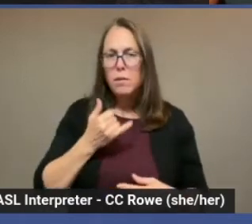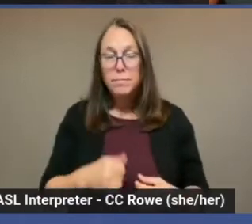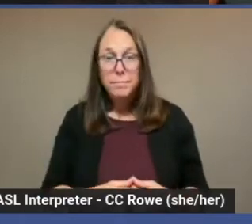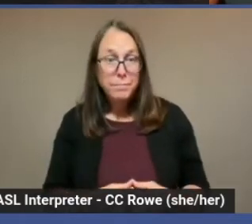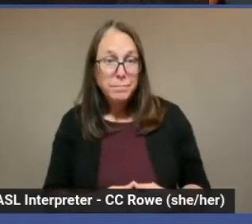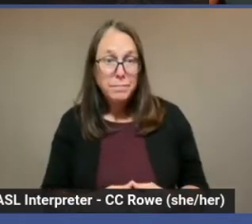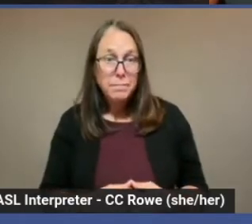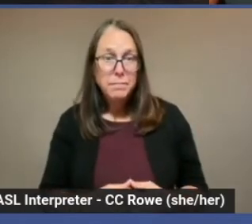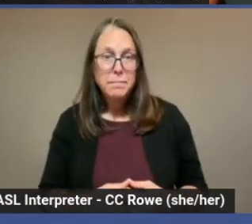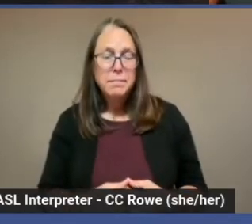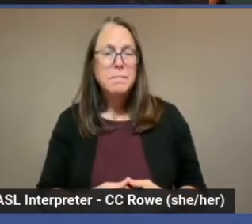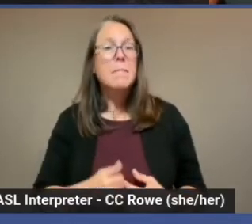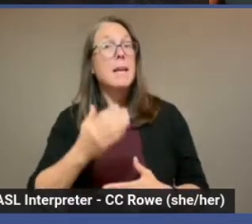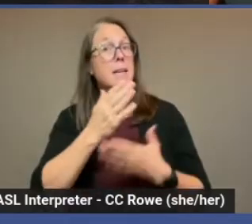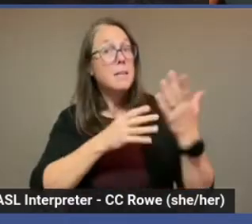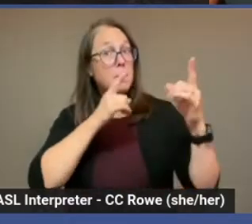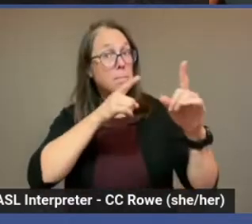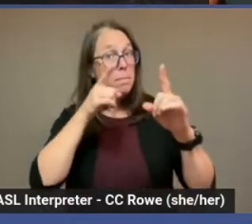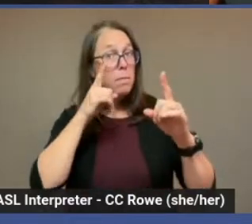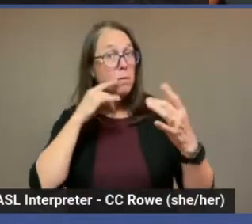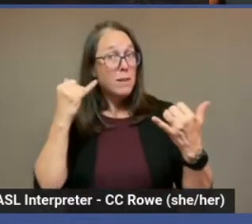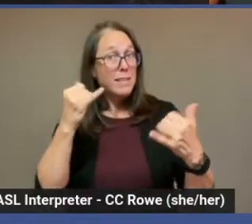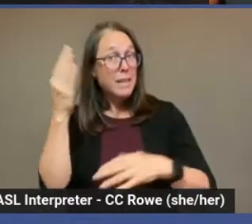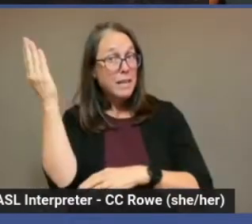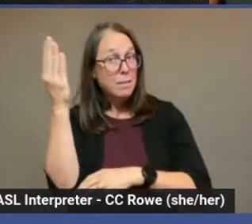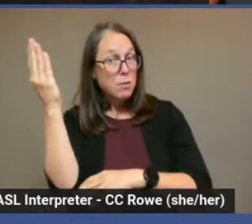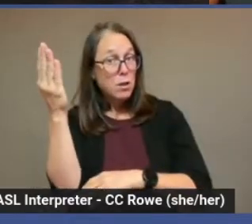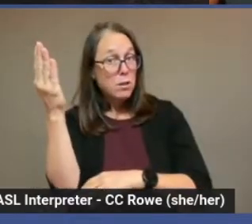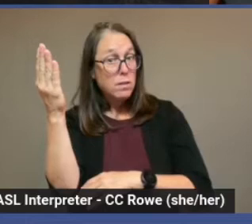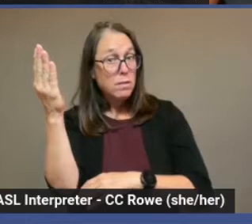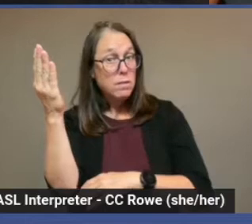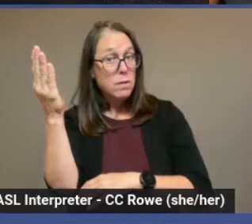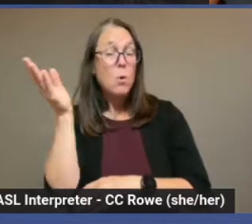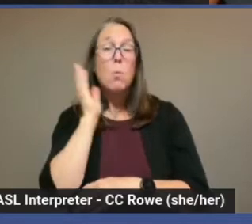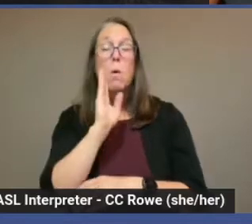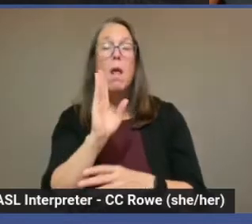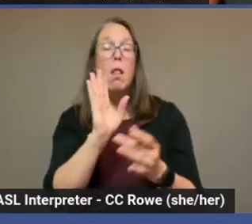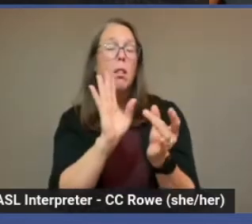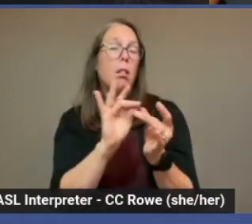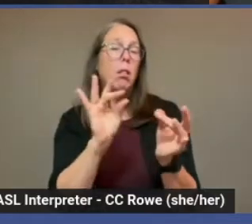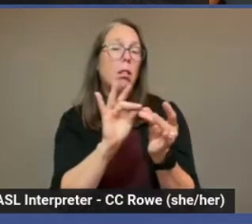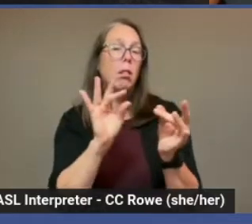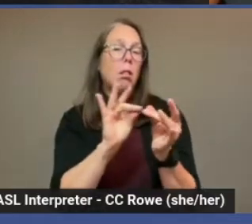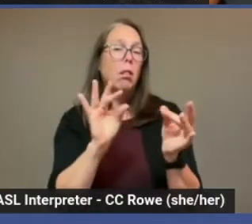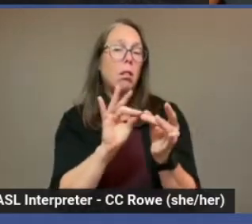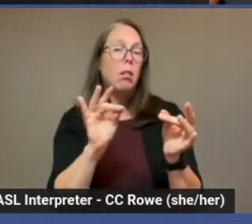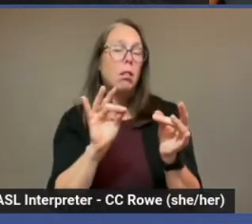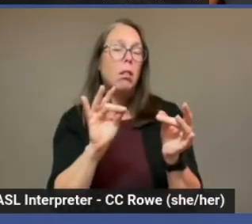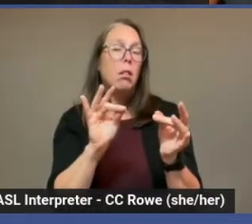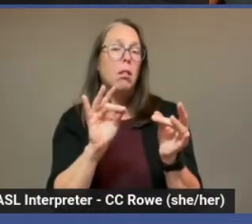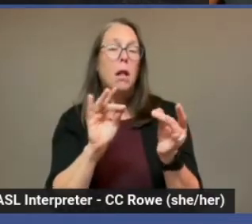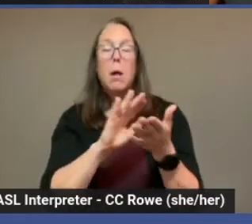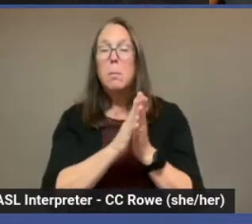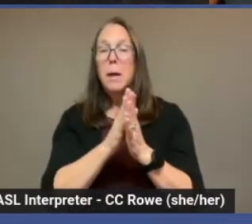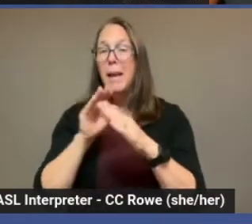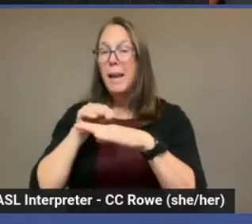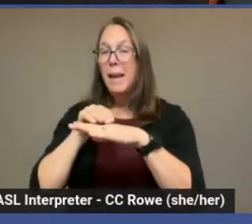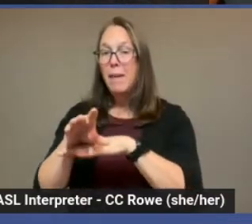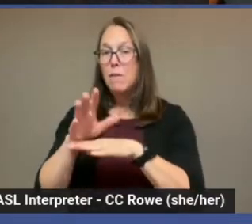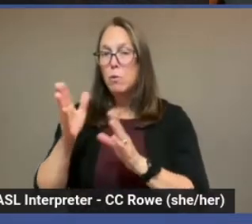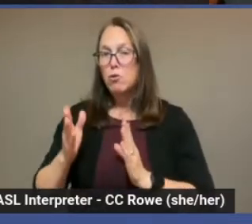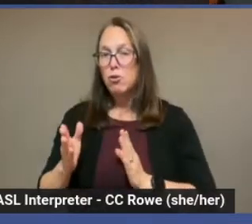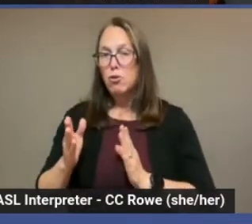Some of the objectives for today's presentation is about being an influencer, being a professional,